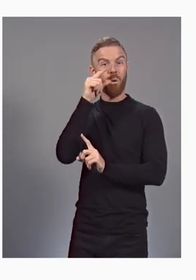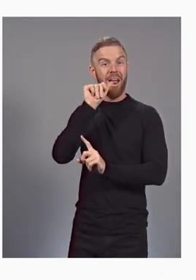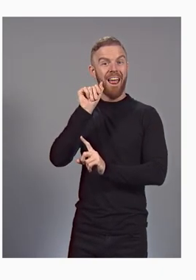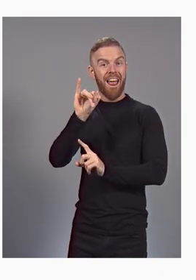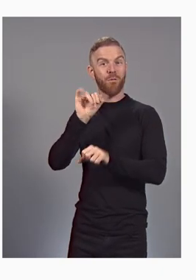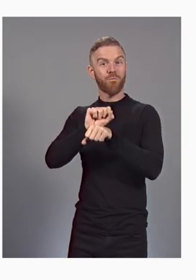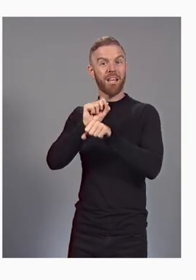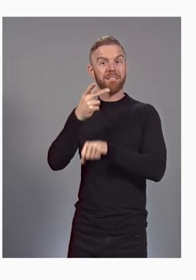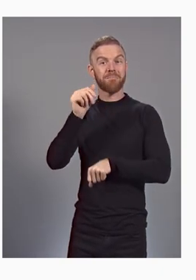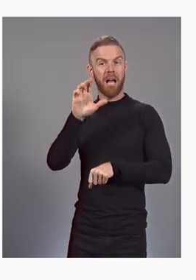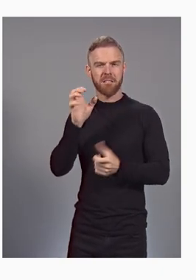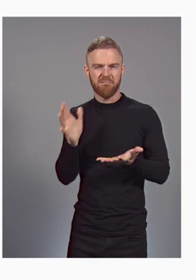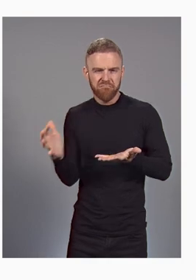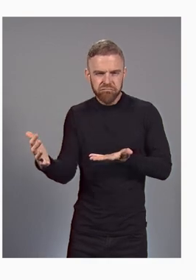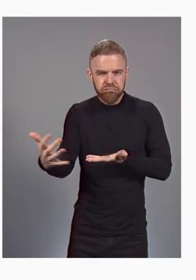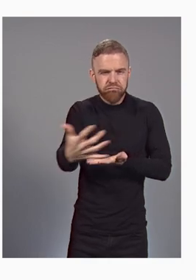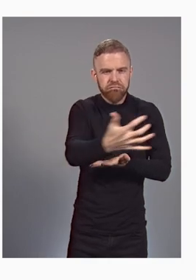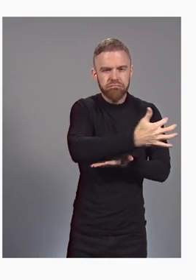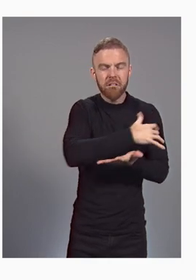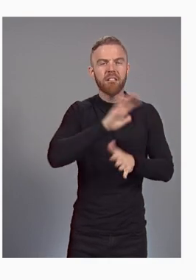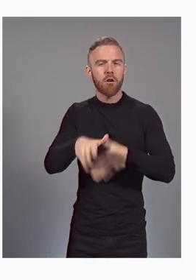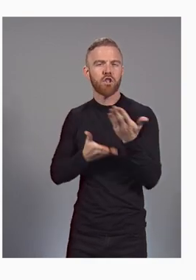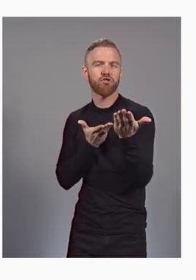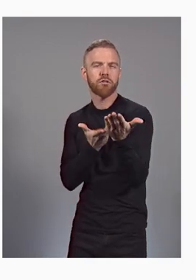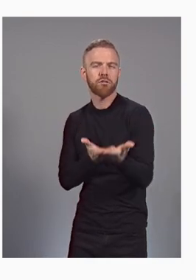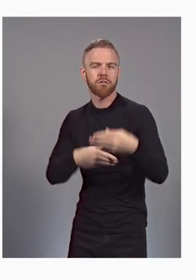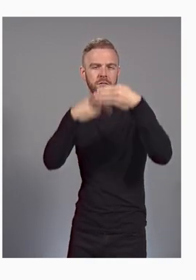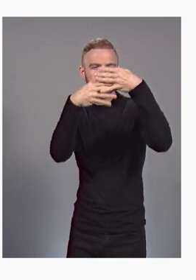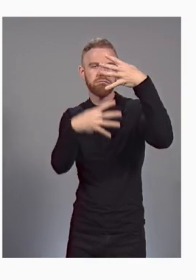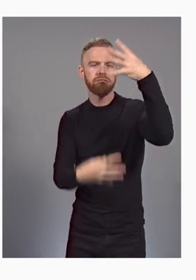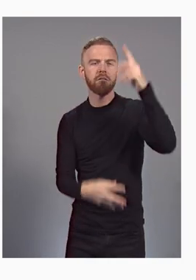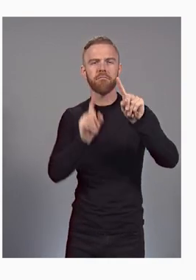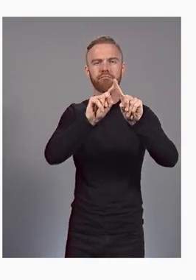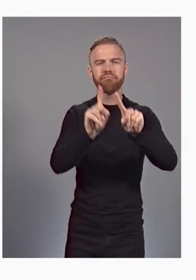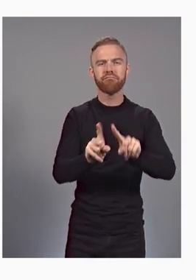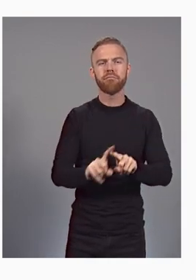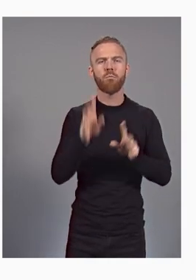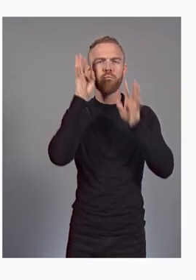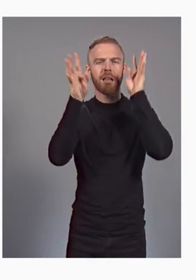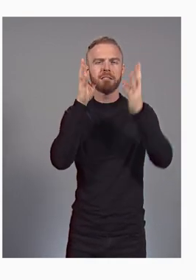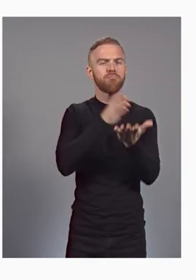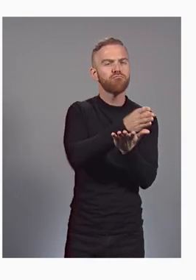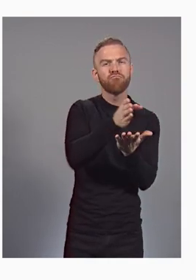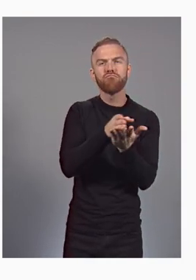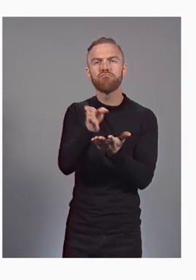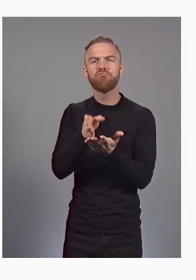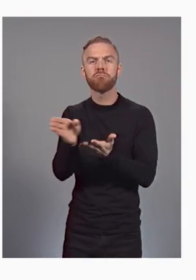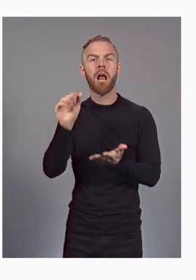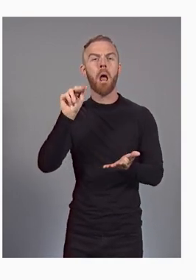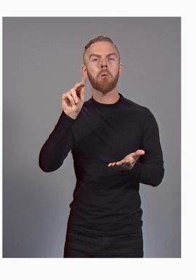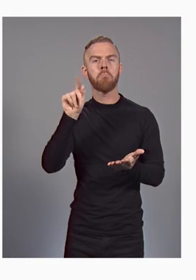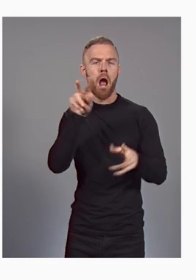all of this in and suggests several different creative directions for her to choose from.